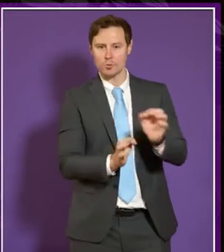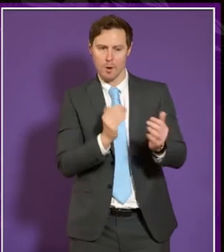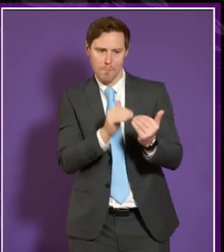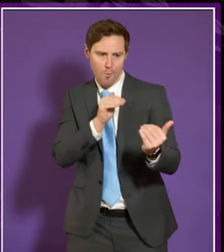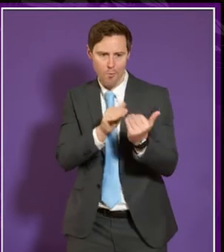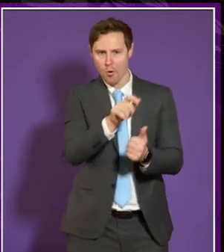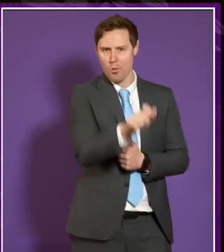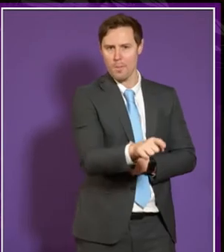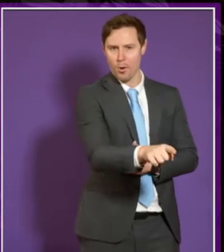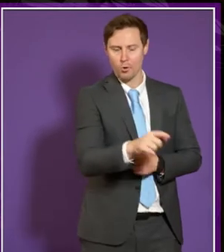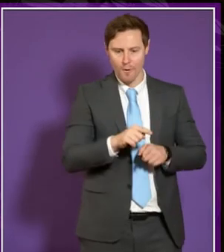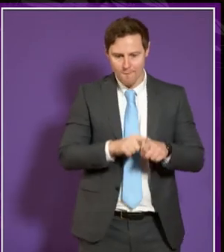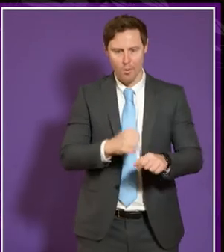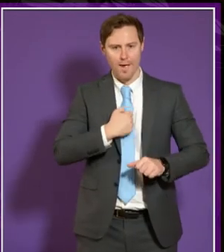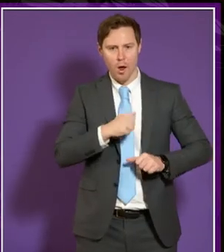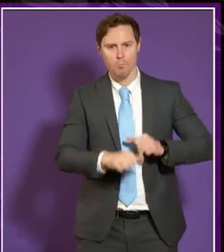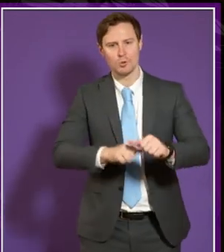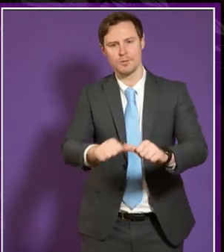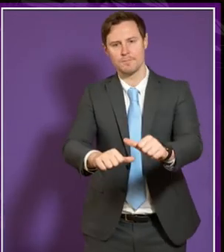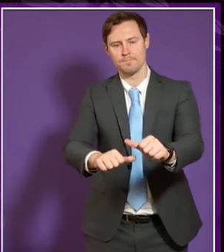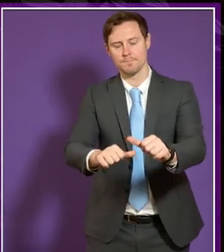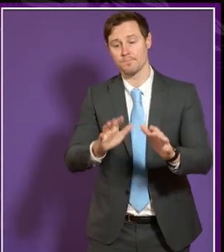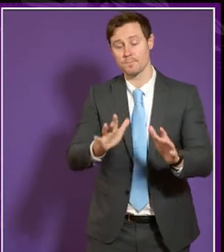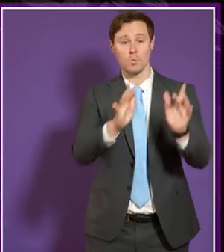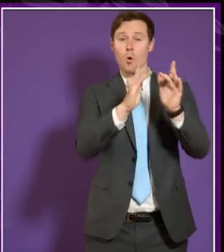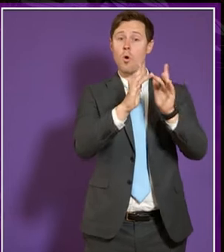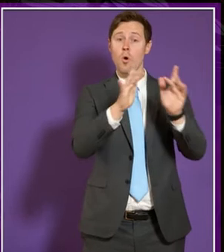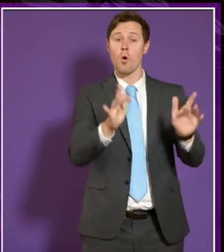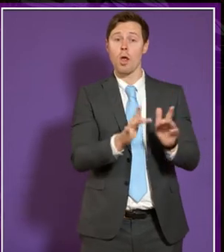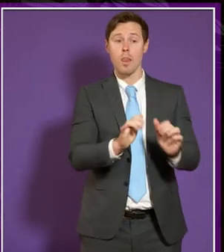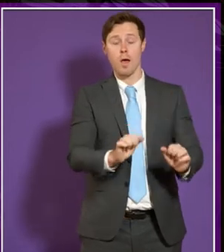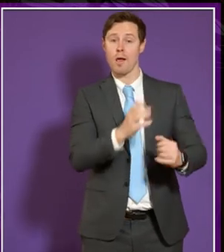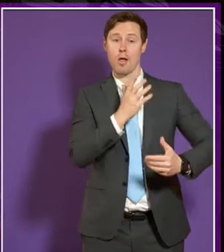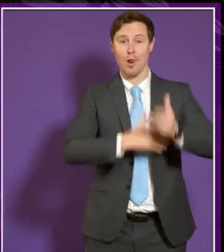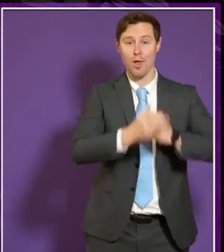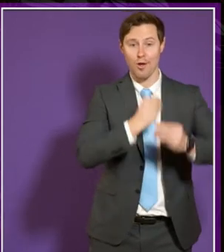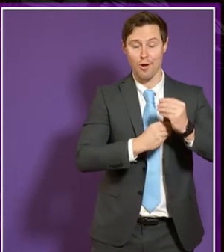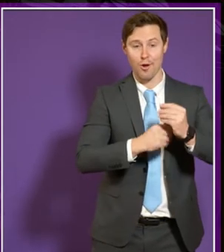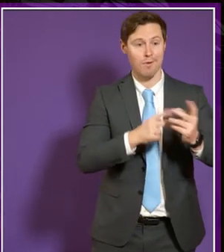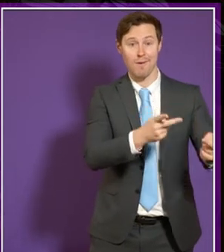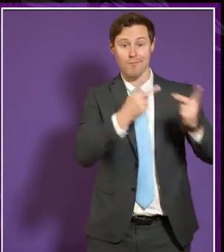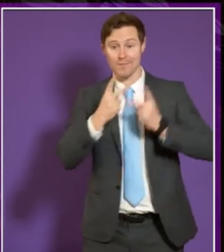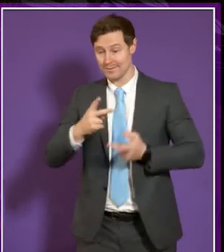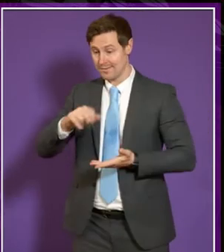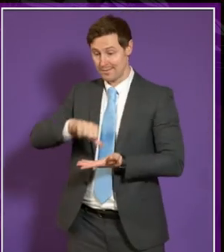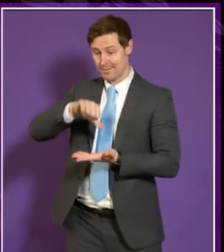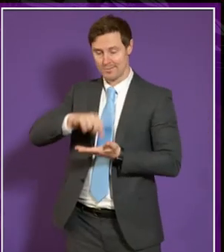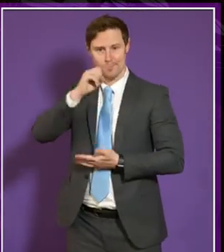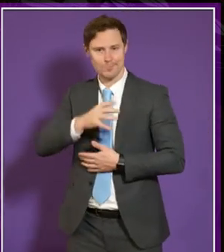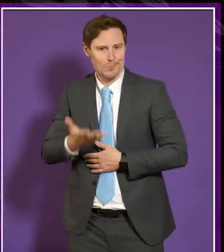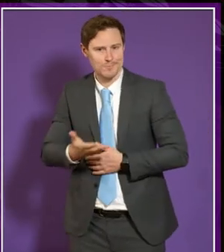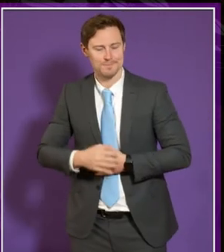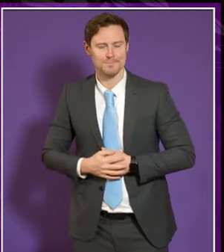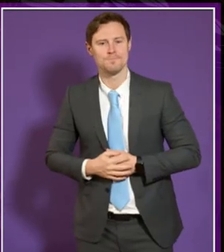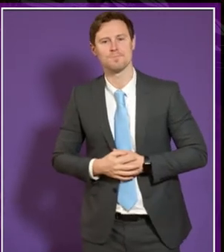that are asked or the the procedure they have to go through because an online learner is probably never going to be on campus thank